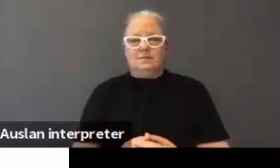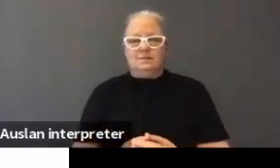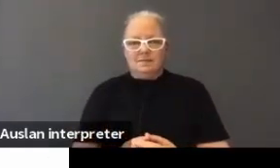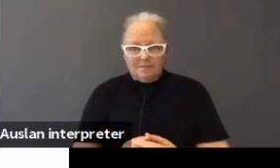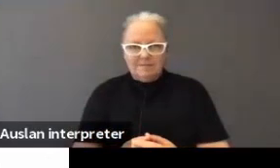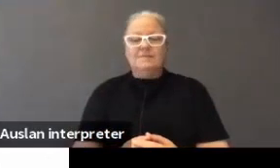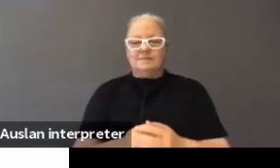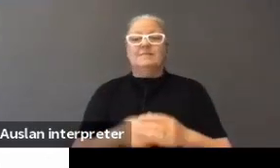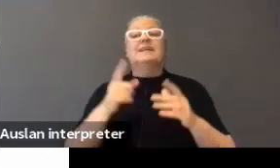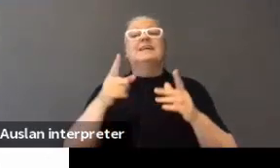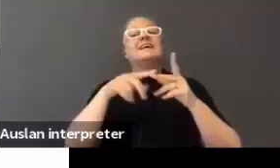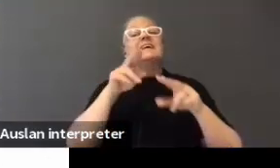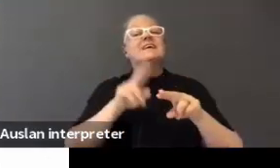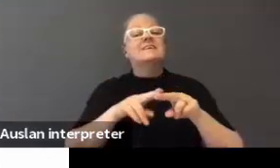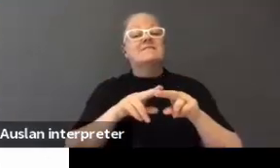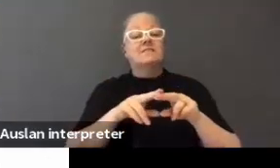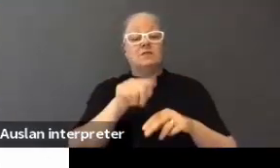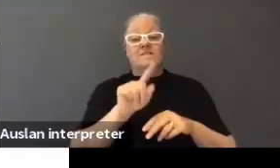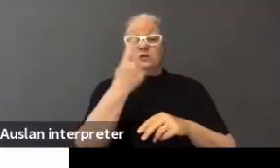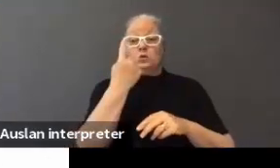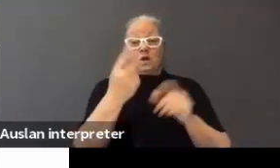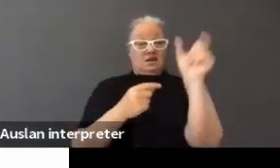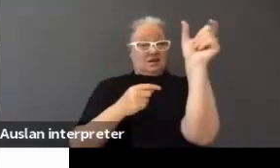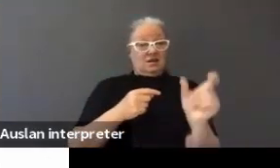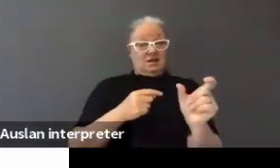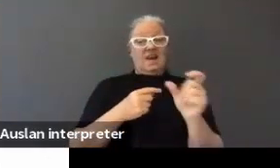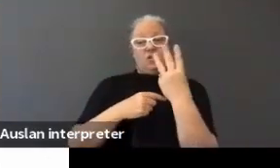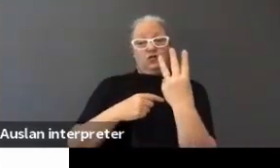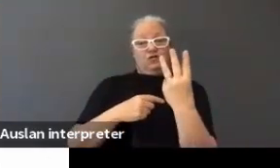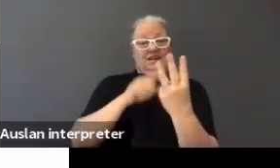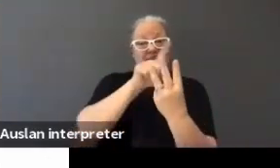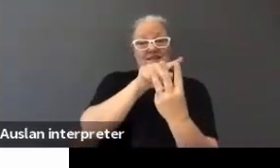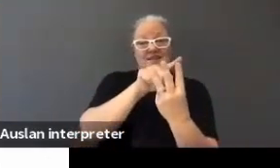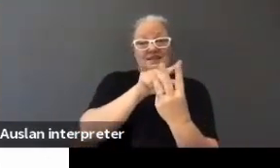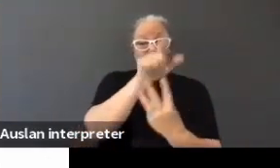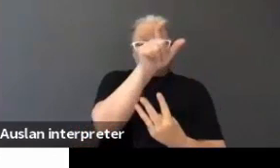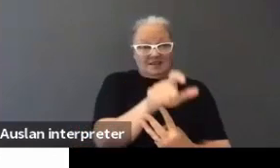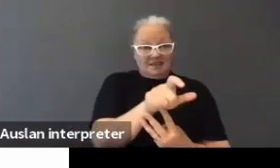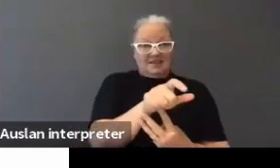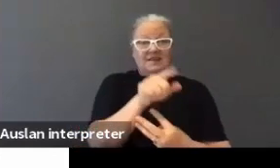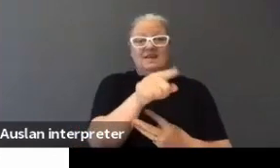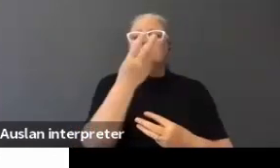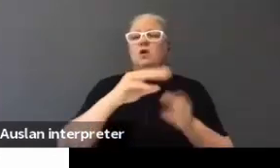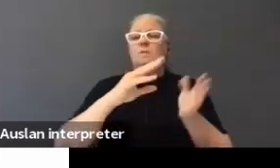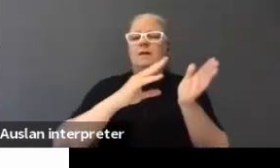So, the first picture there, says, you know, it's actually taken from MS